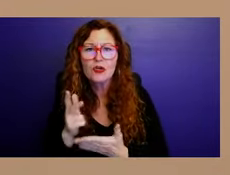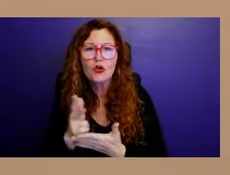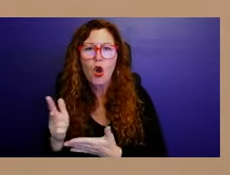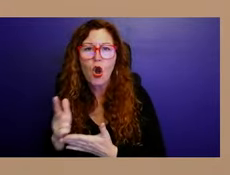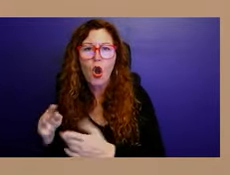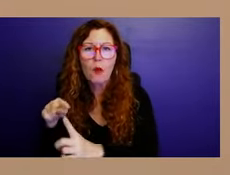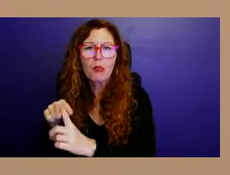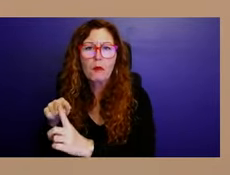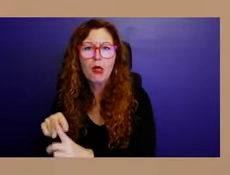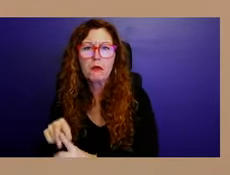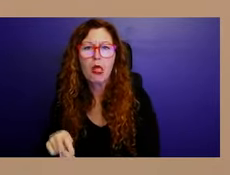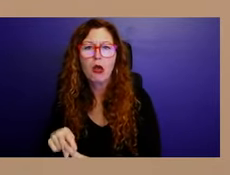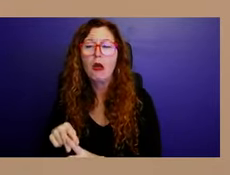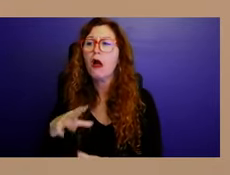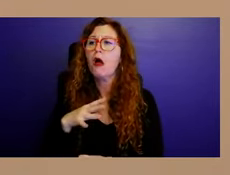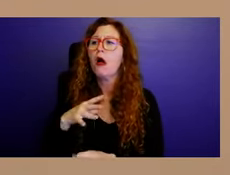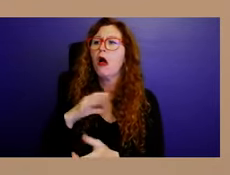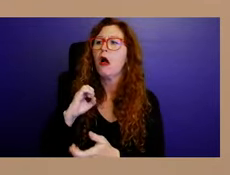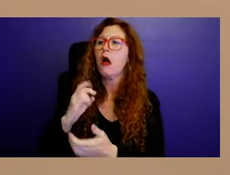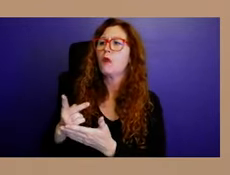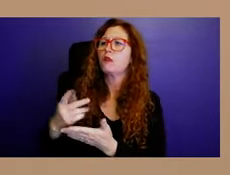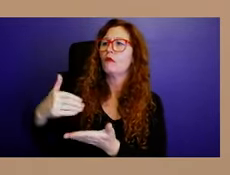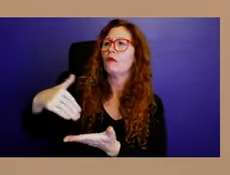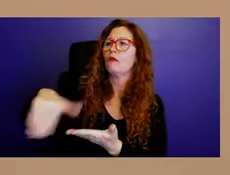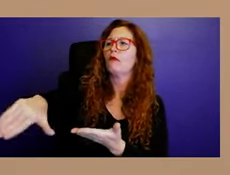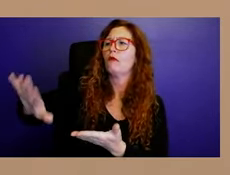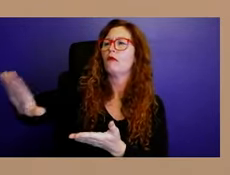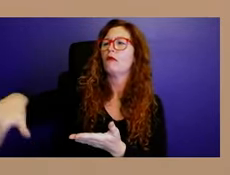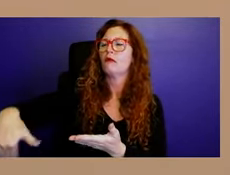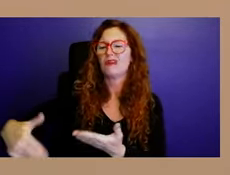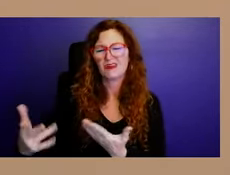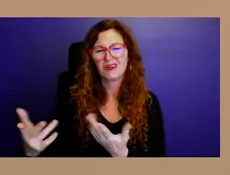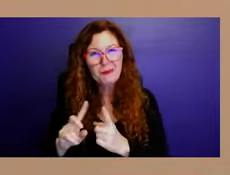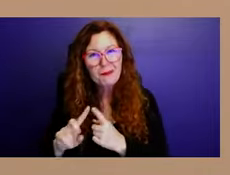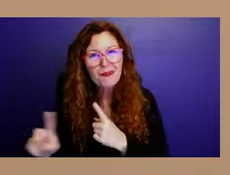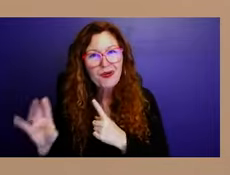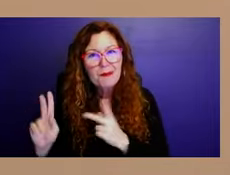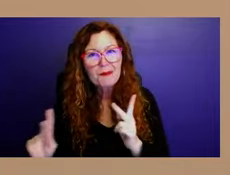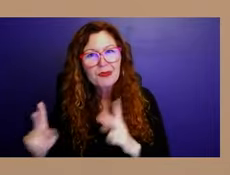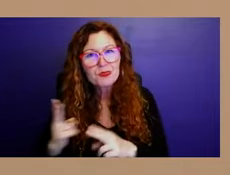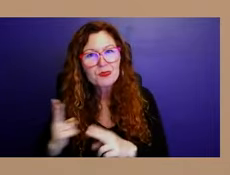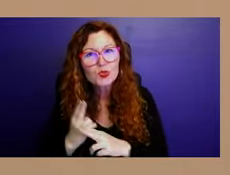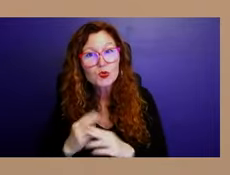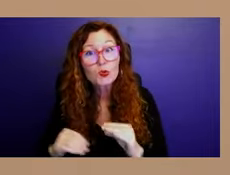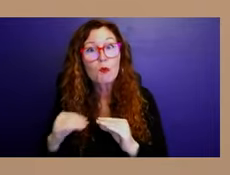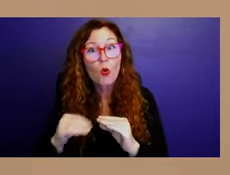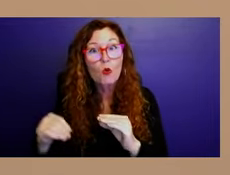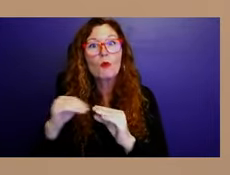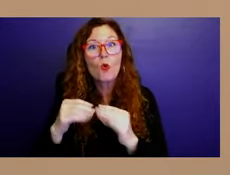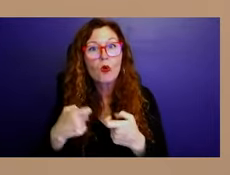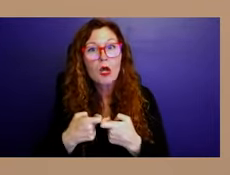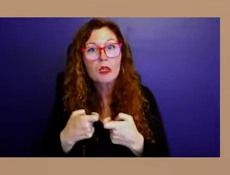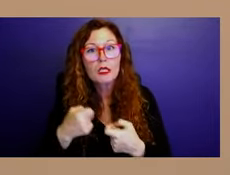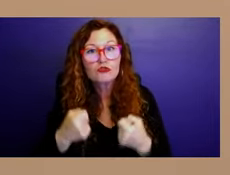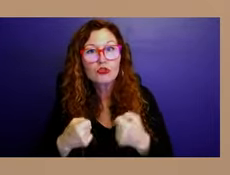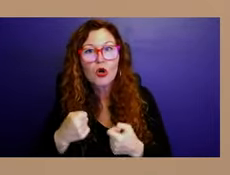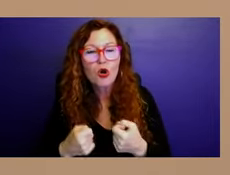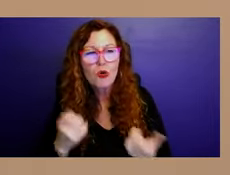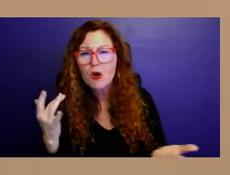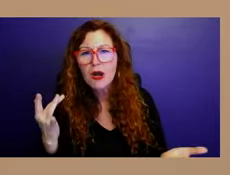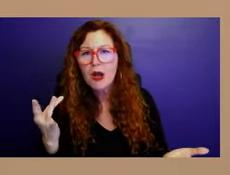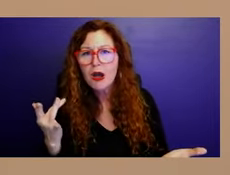your position so I can be, uh, on your side? Yeah. Um, we, we do, um,